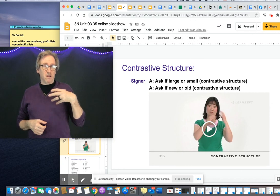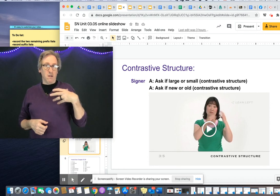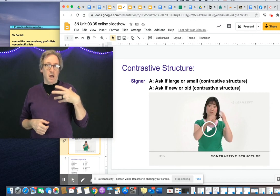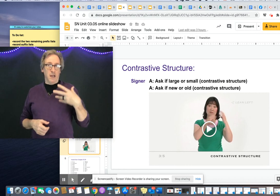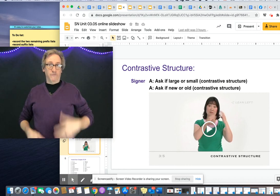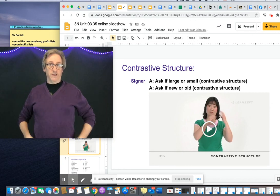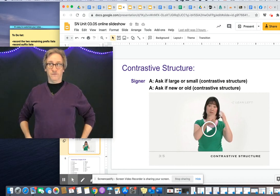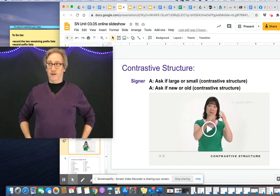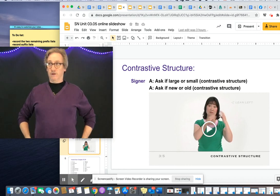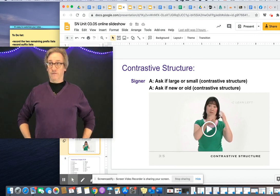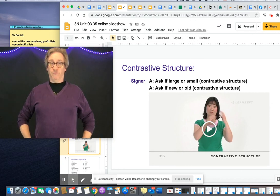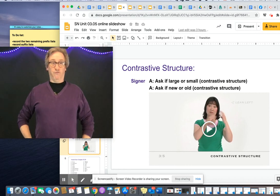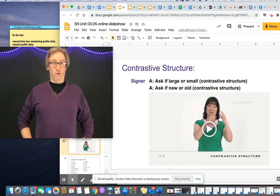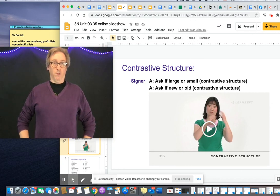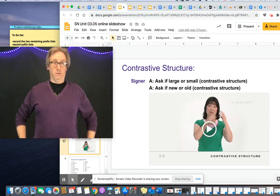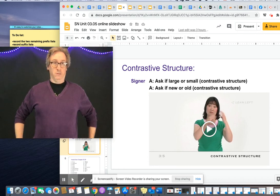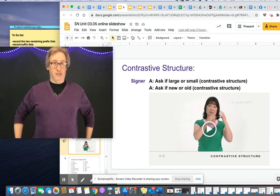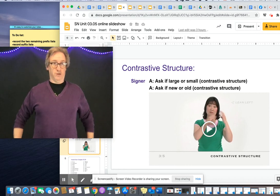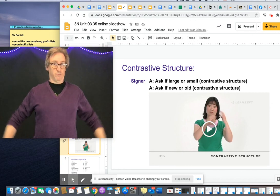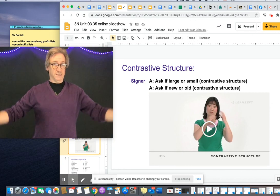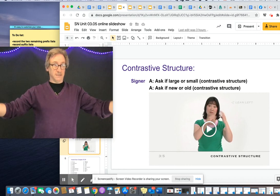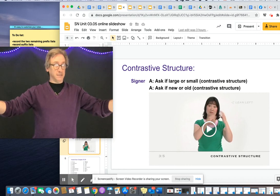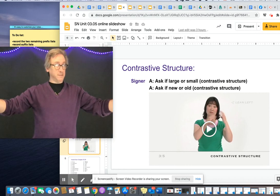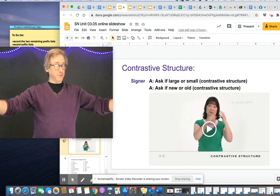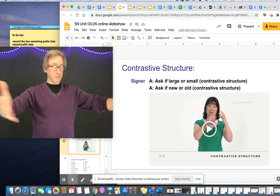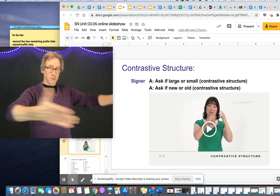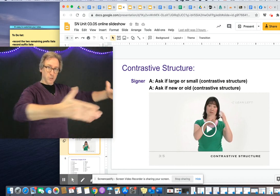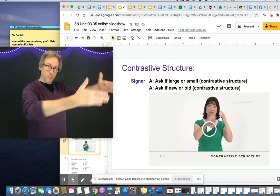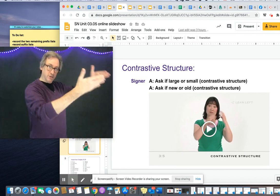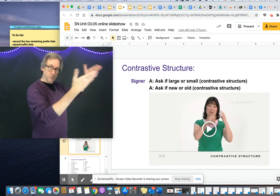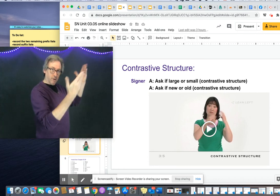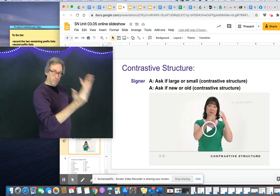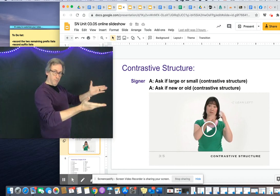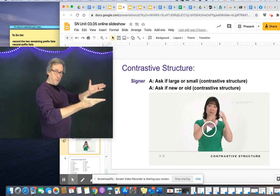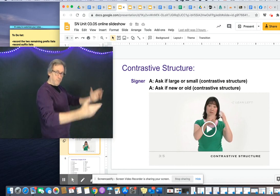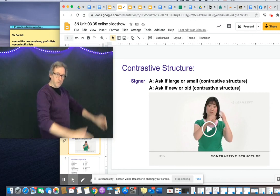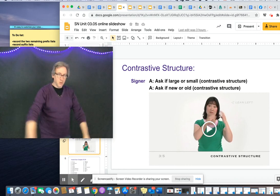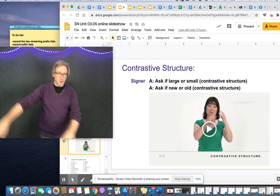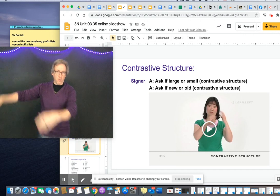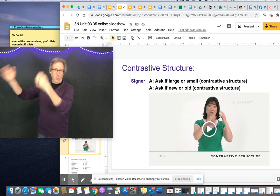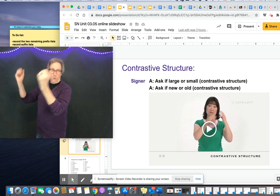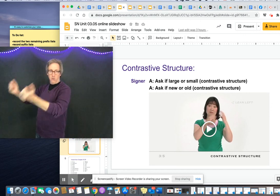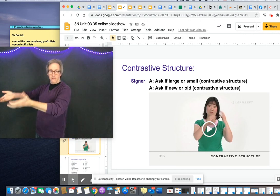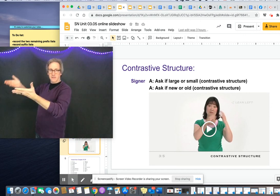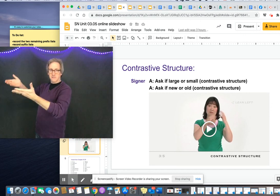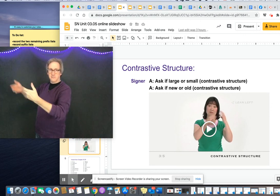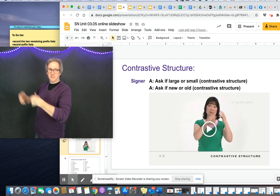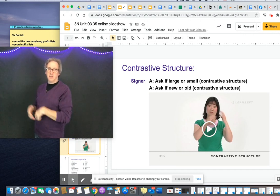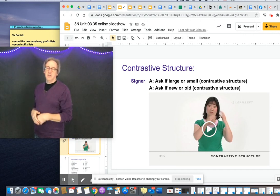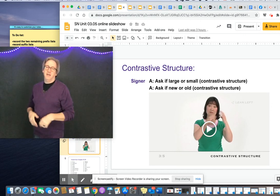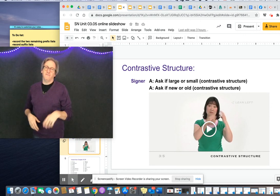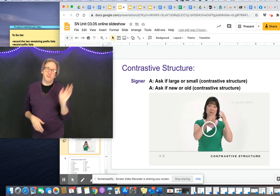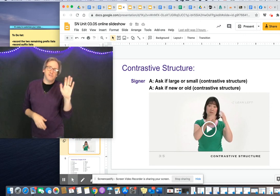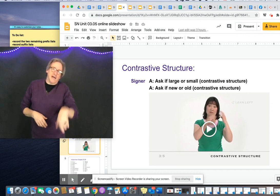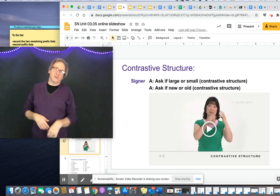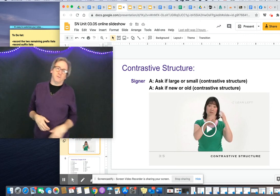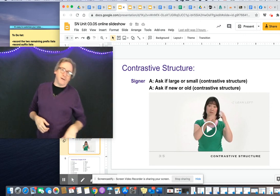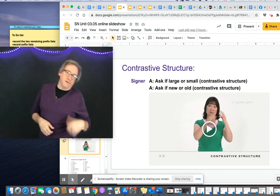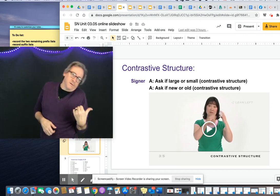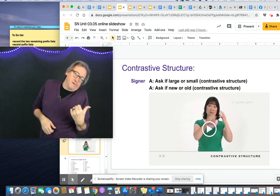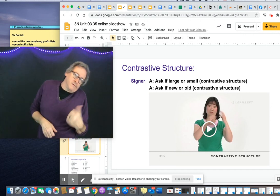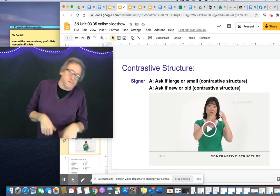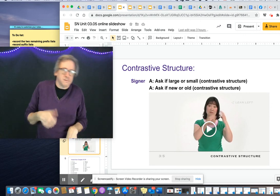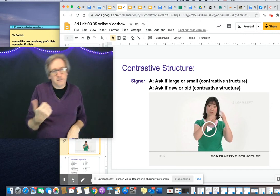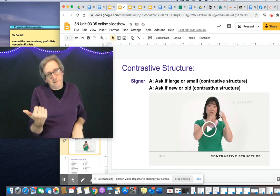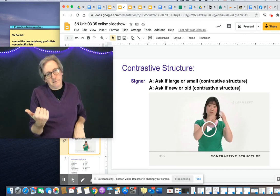if it's very formal that you're presenting something, you might do a boom or this. If you're just casual,